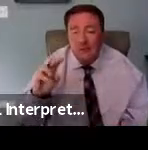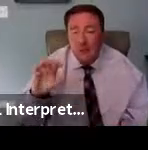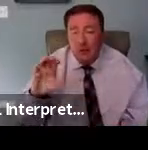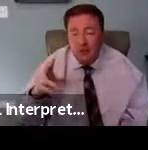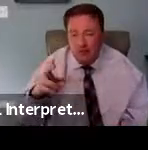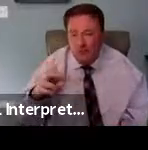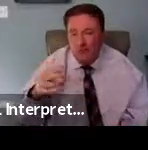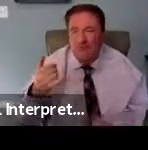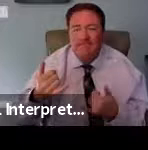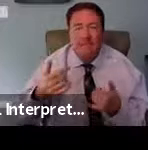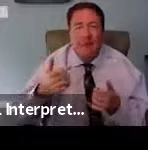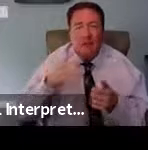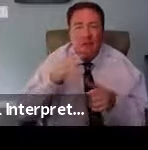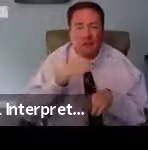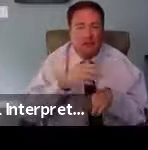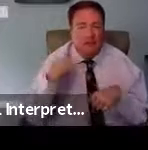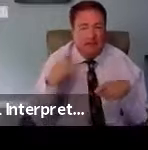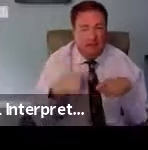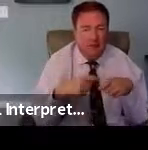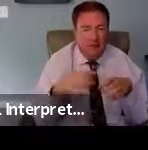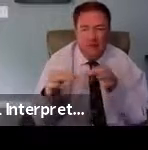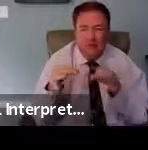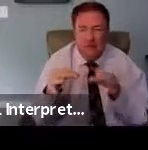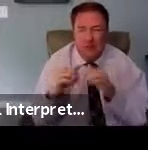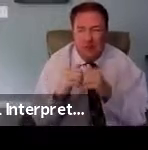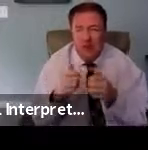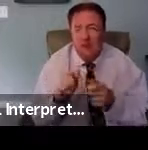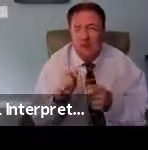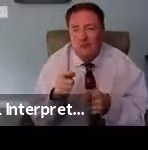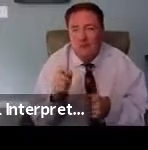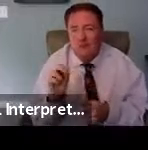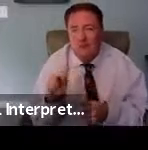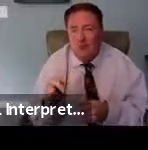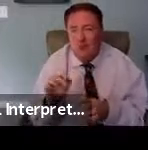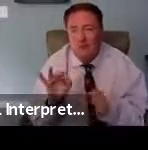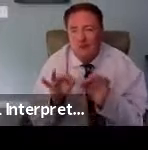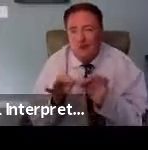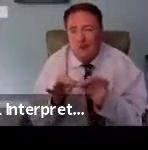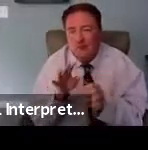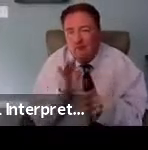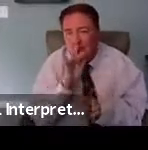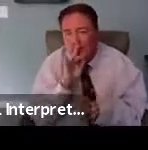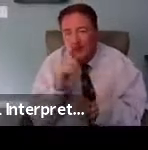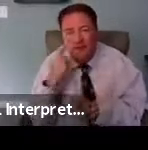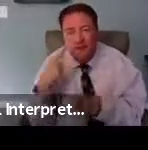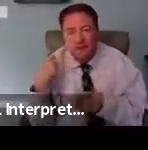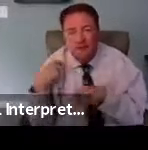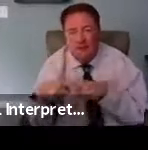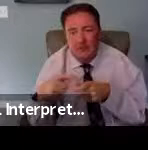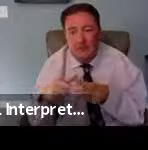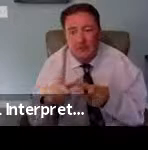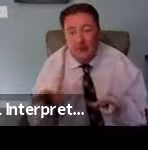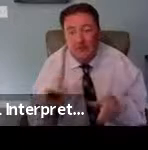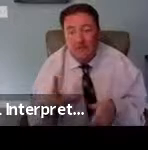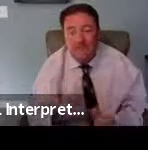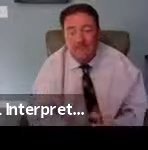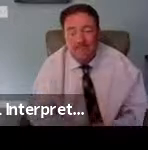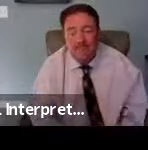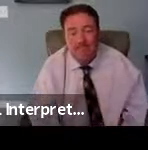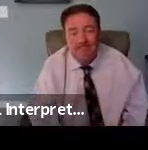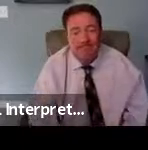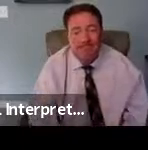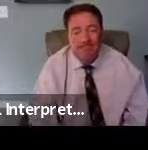la información sobre los servicios de traducción. Seleccione su idioma usando el botón de